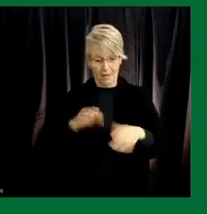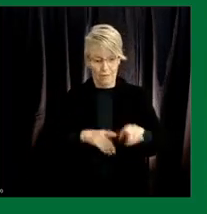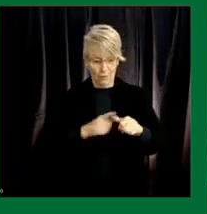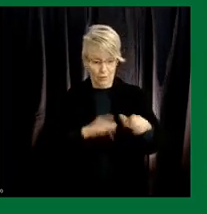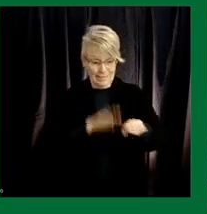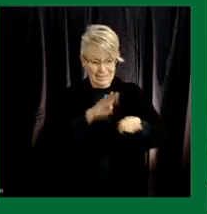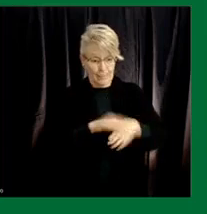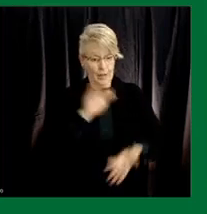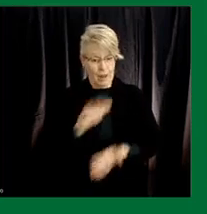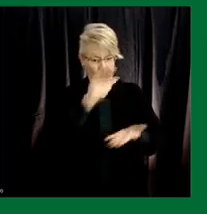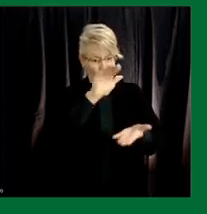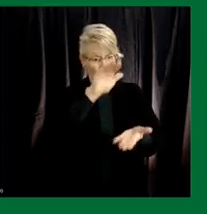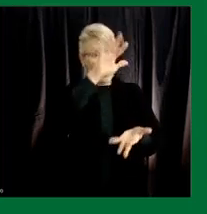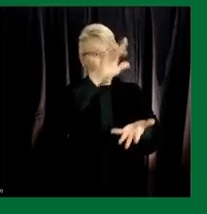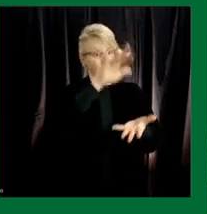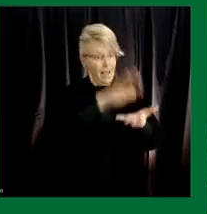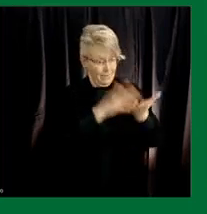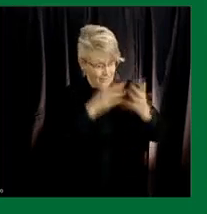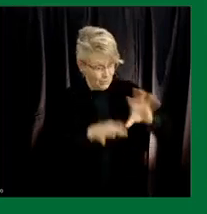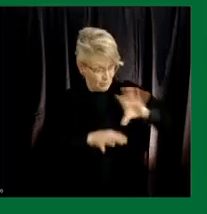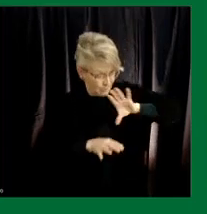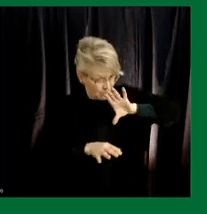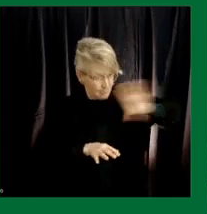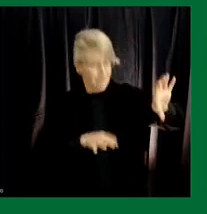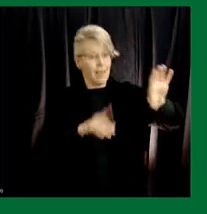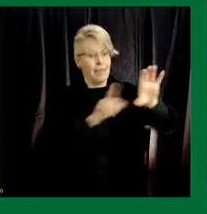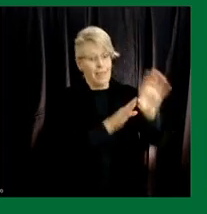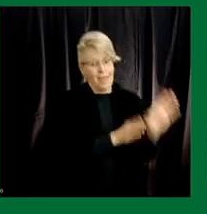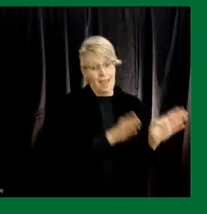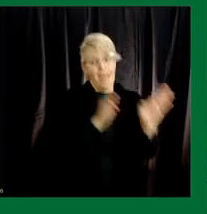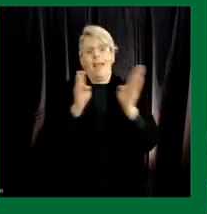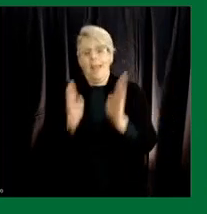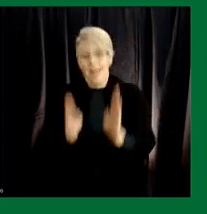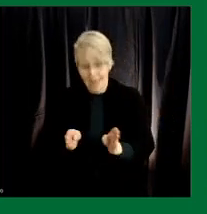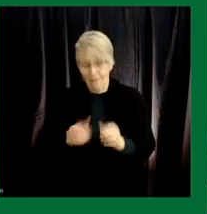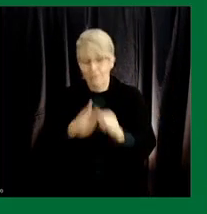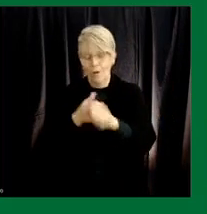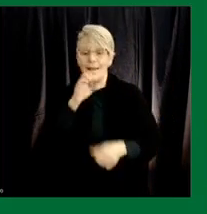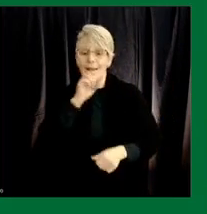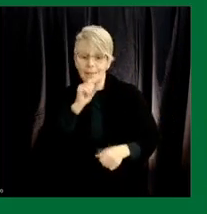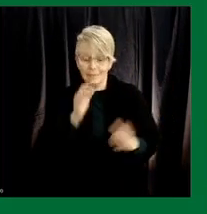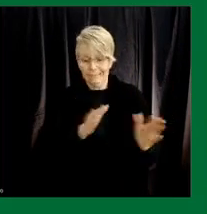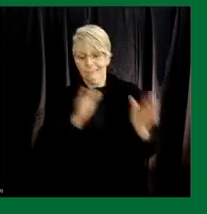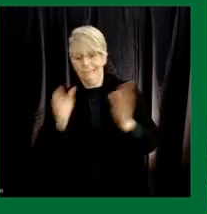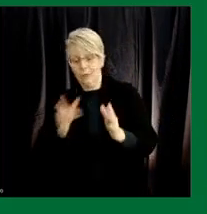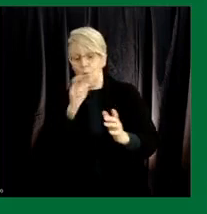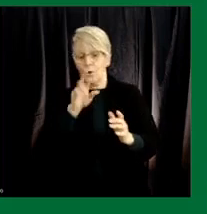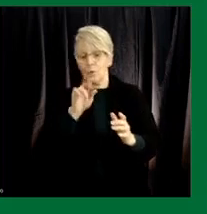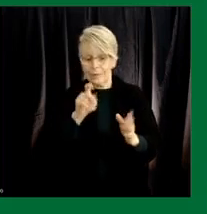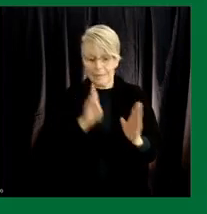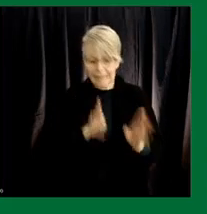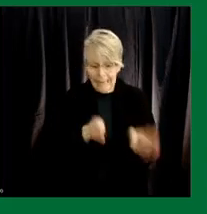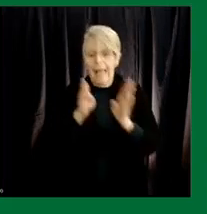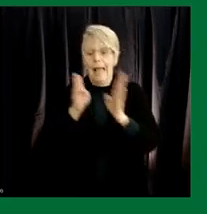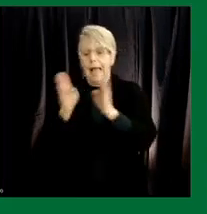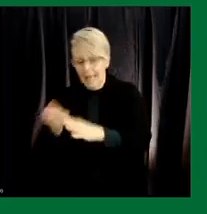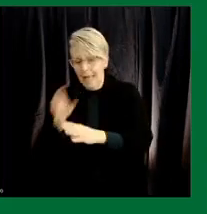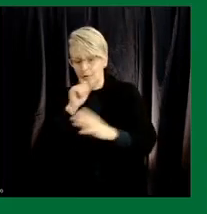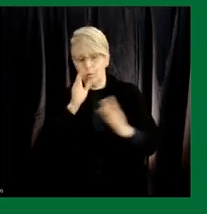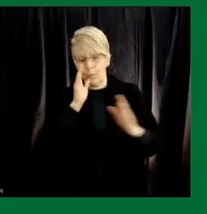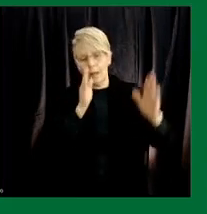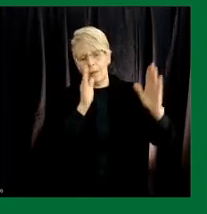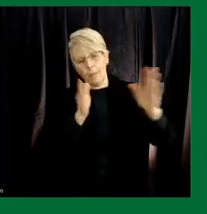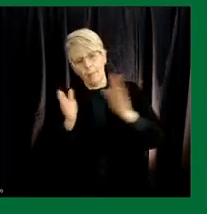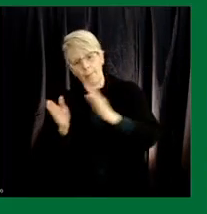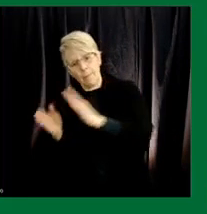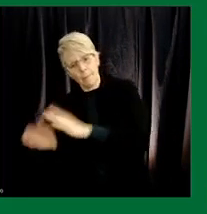to phase two to that age-based criteria to ensure that we're addressing uh the next highest risk uh to uh severe outcomes from coven 19